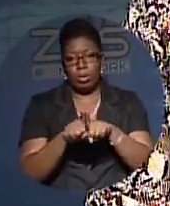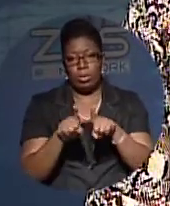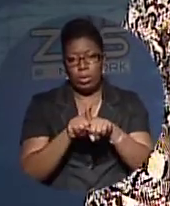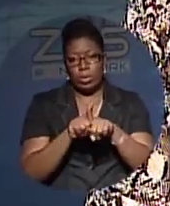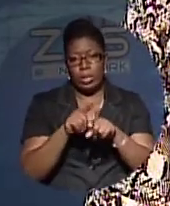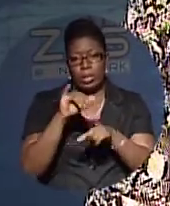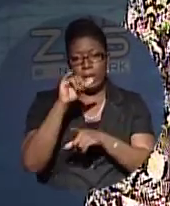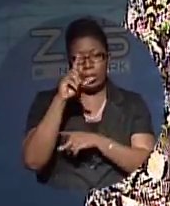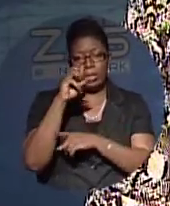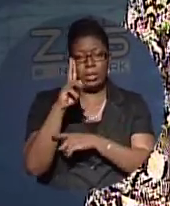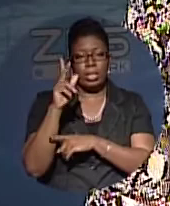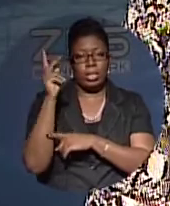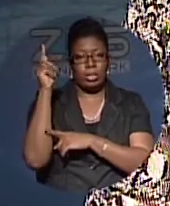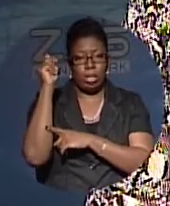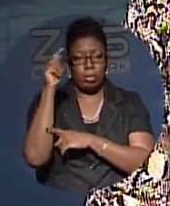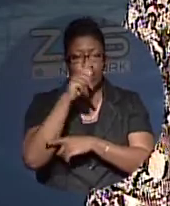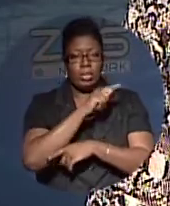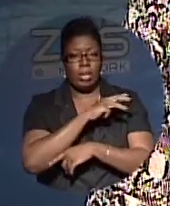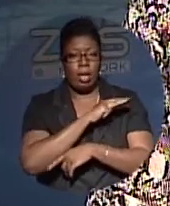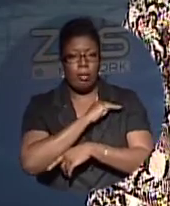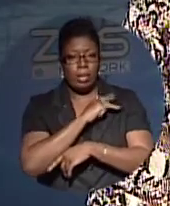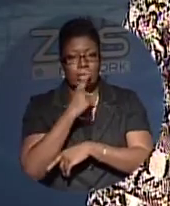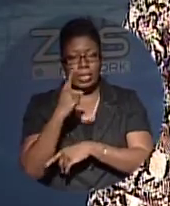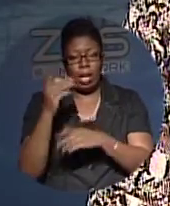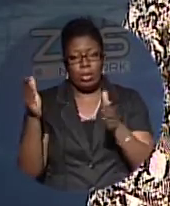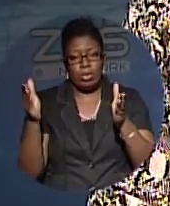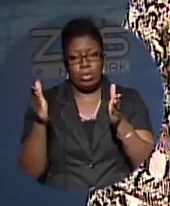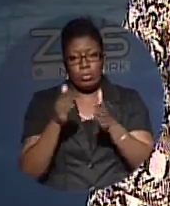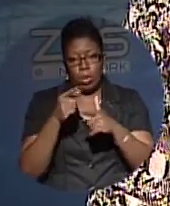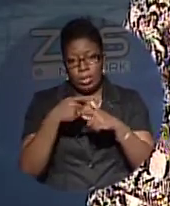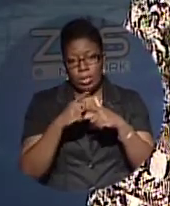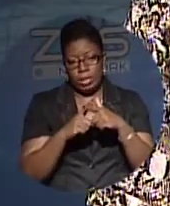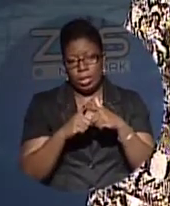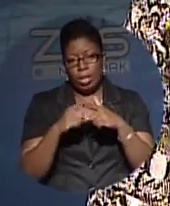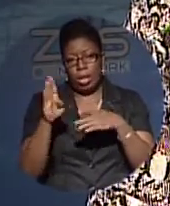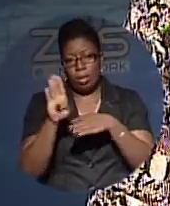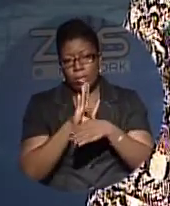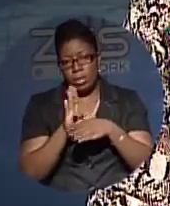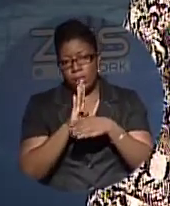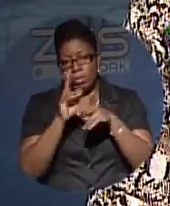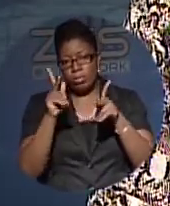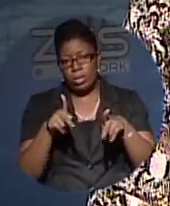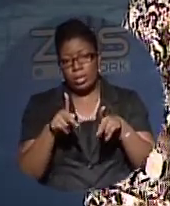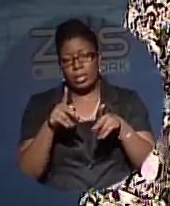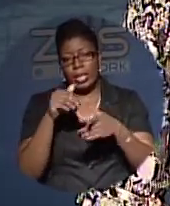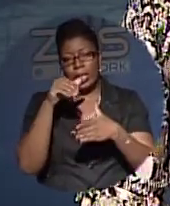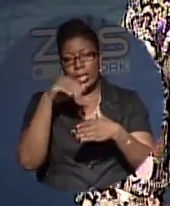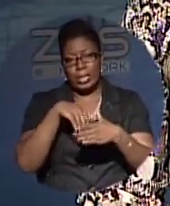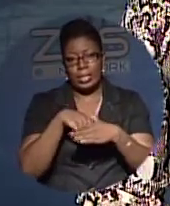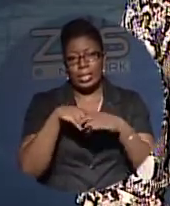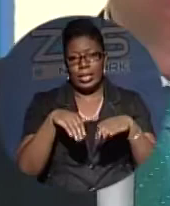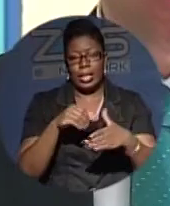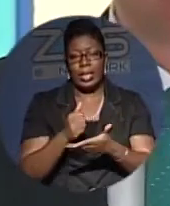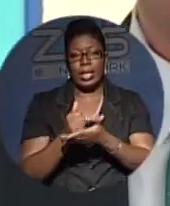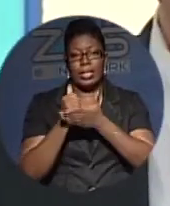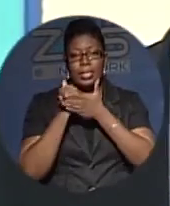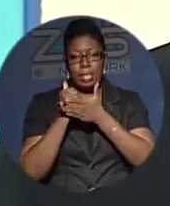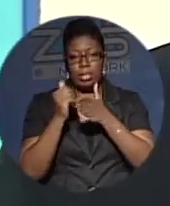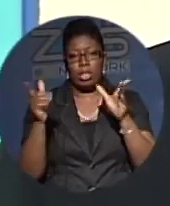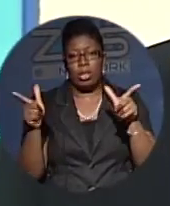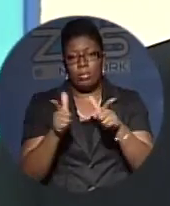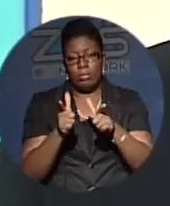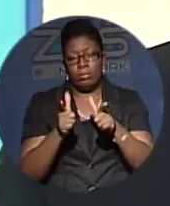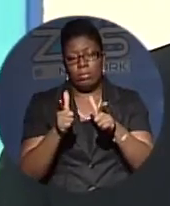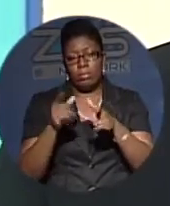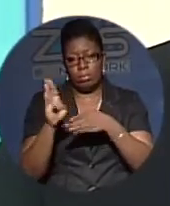with IDB Thomas Miller explains how small-scale financial institutions can assist entrepreneurs. For example, we're talking